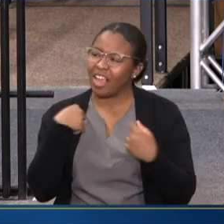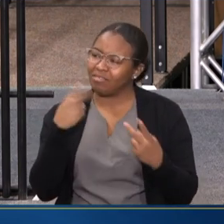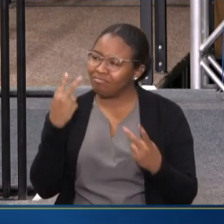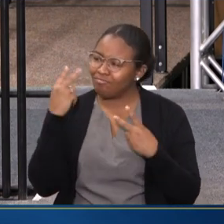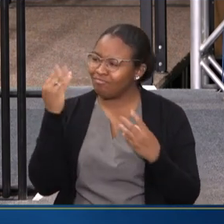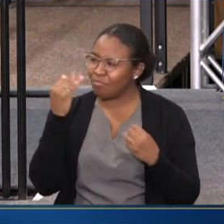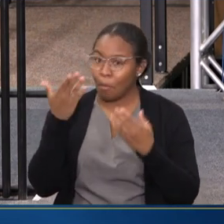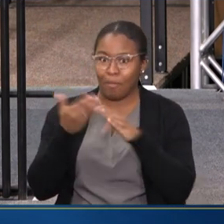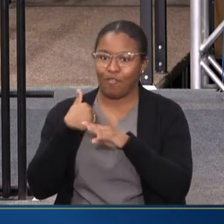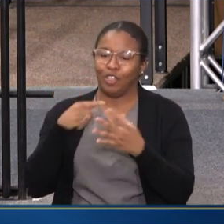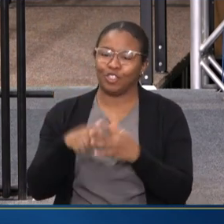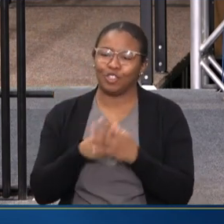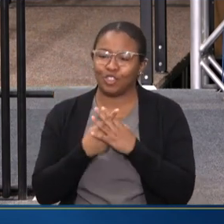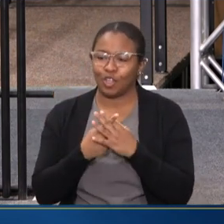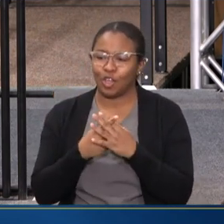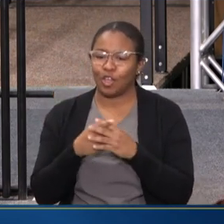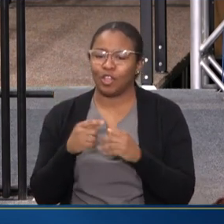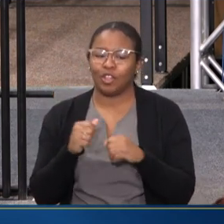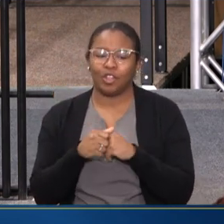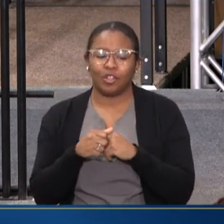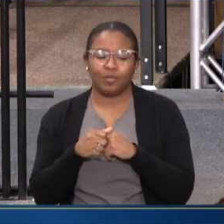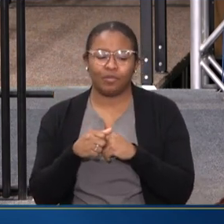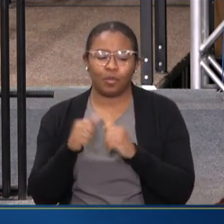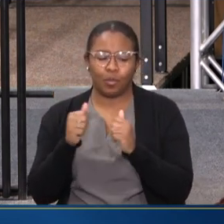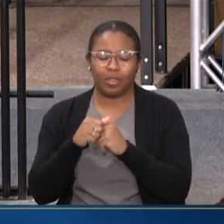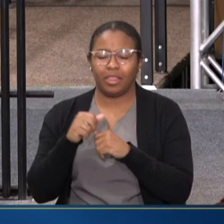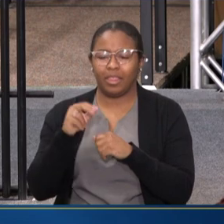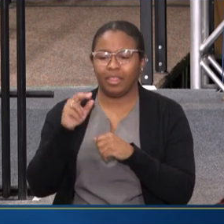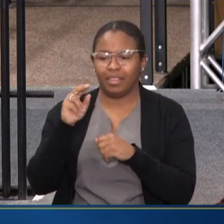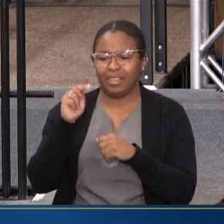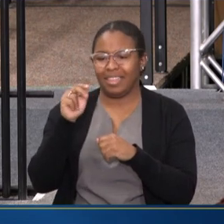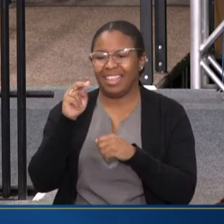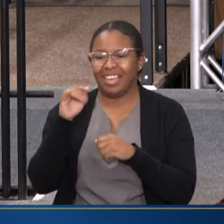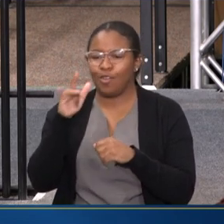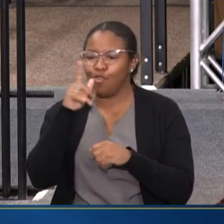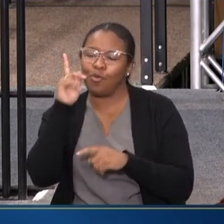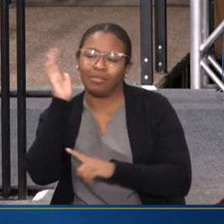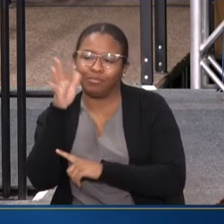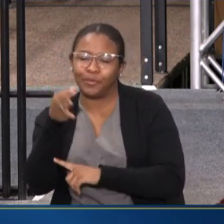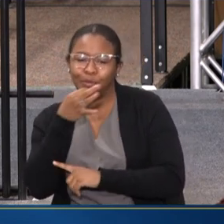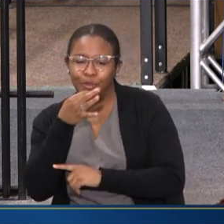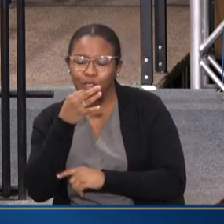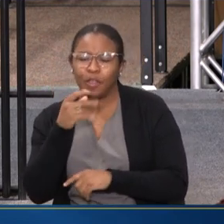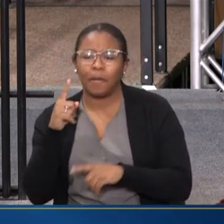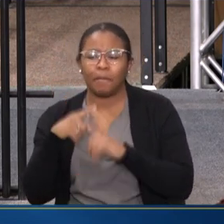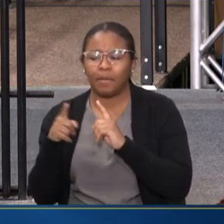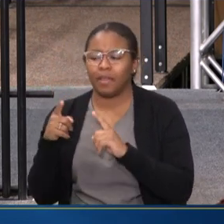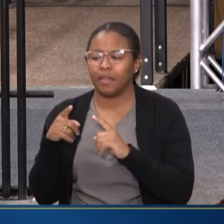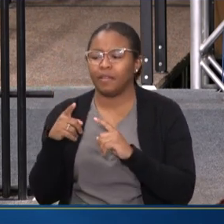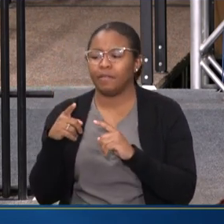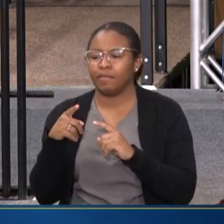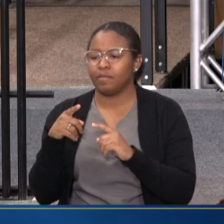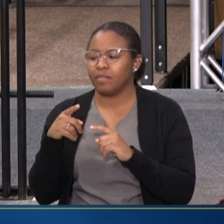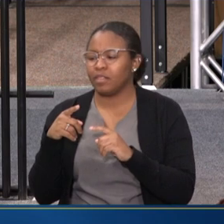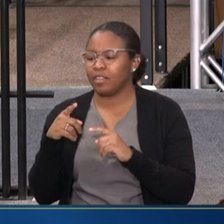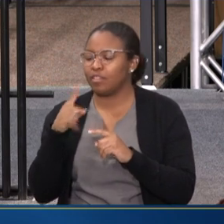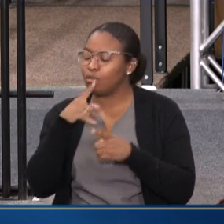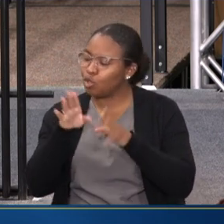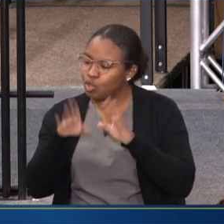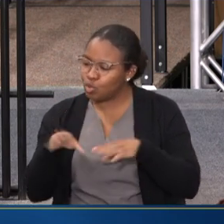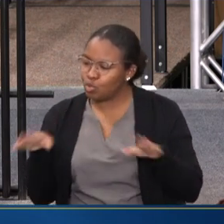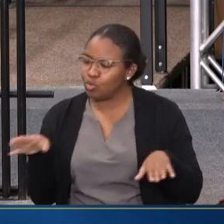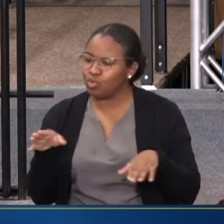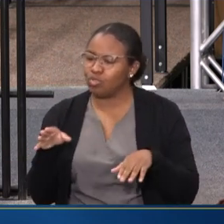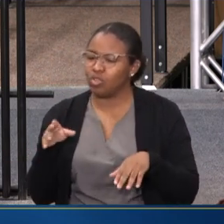GOT ON WITH NAMI, WHO WE'LL HEAR FROM IN A MINUTE, OF JUST TALKING ABOUT FOR CHILDREN JUST